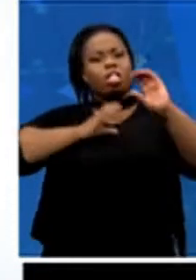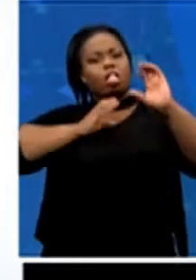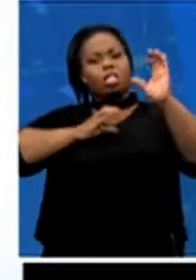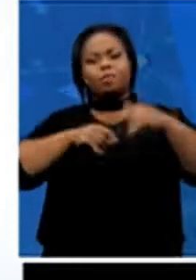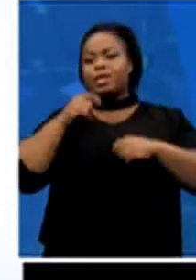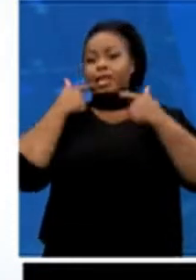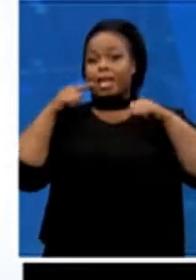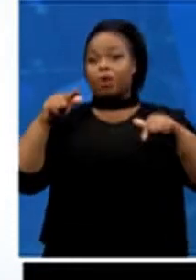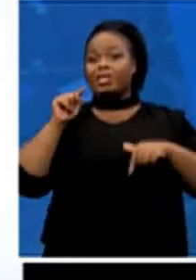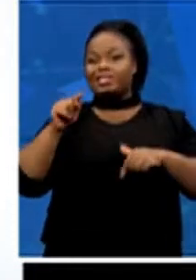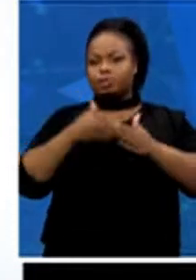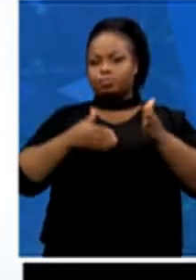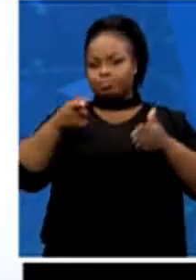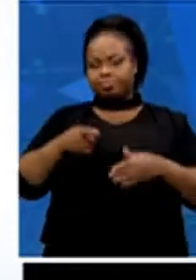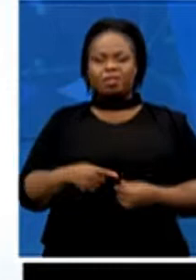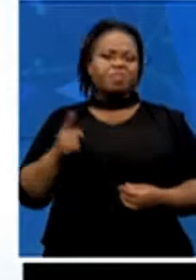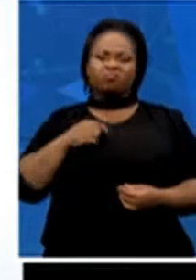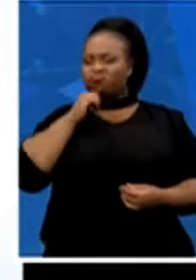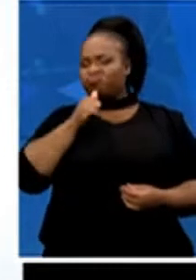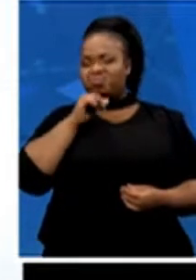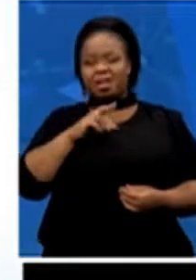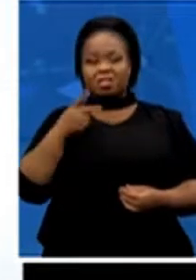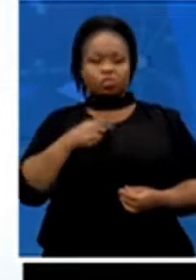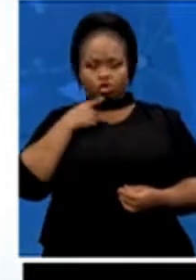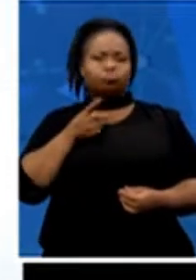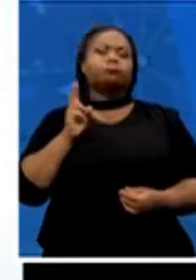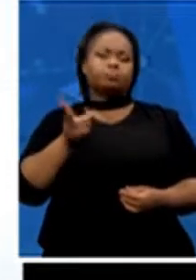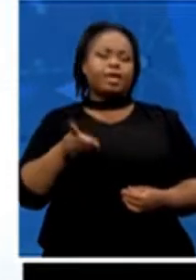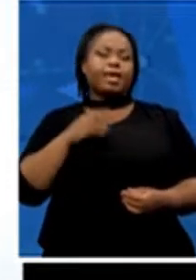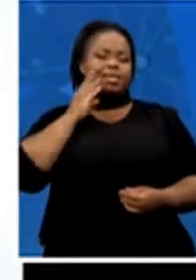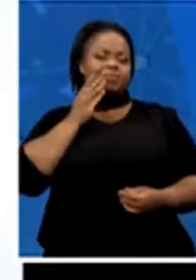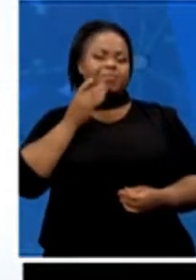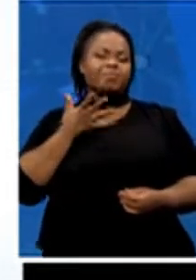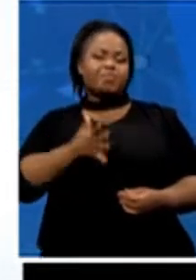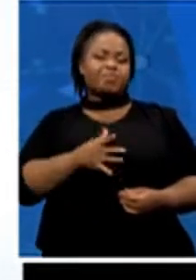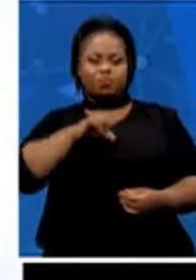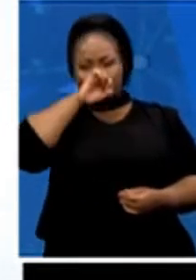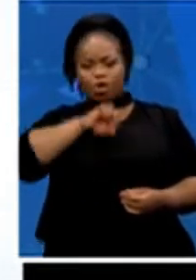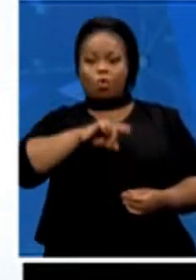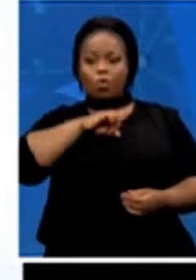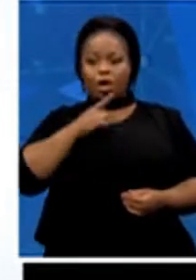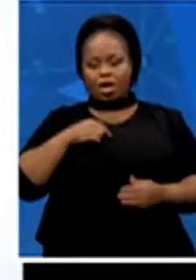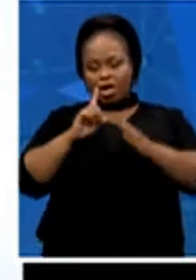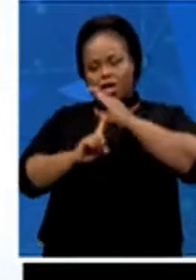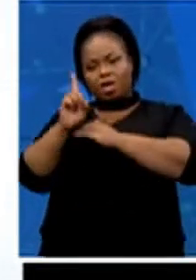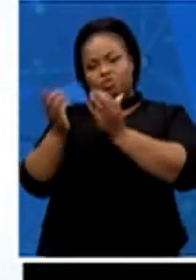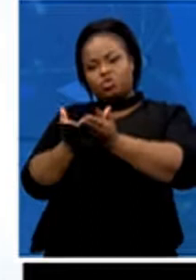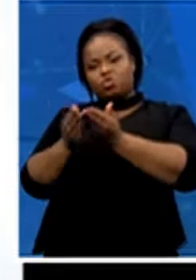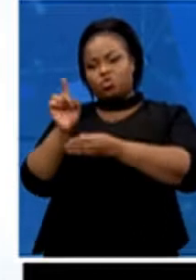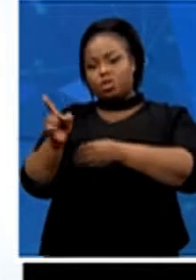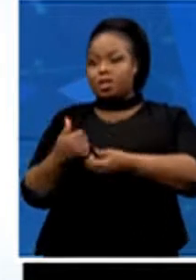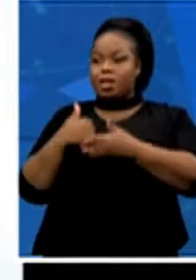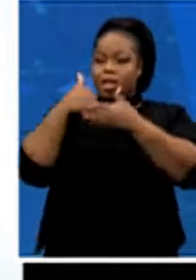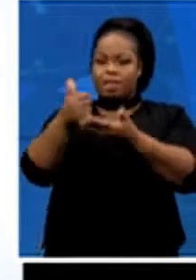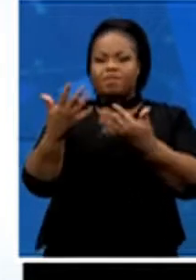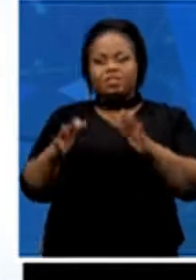do it over again because the benefit of going to these schools for them was the culture of cricket, the access to